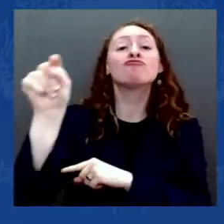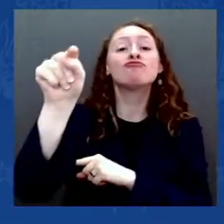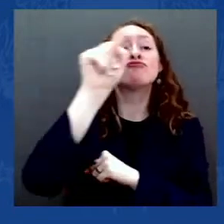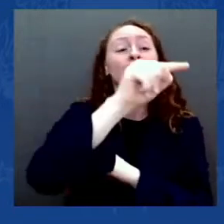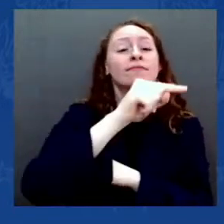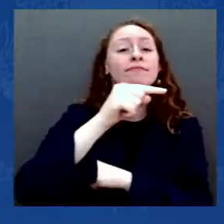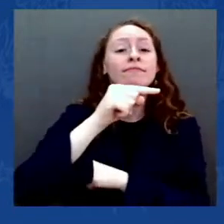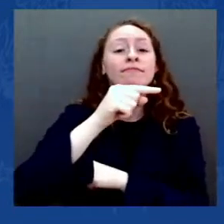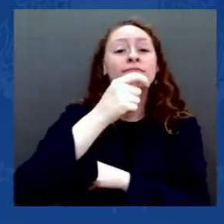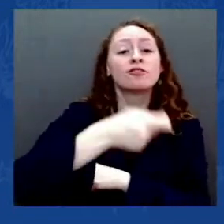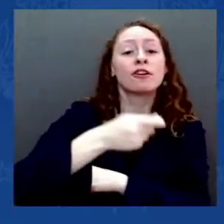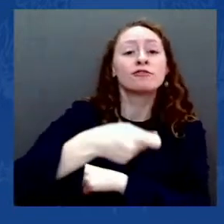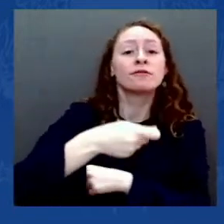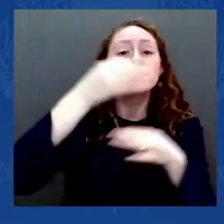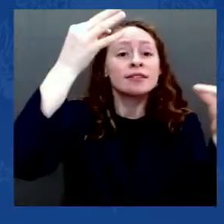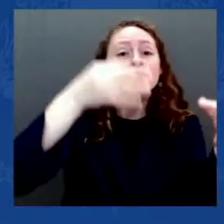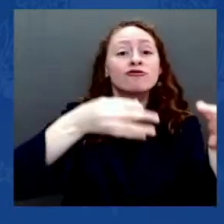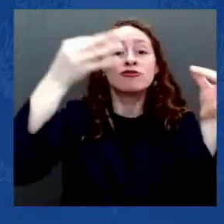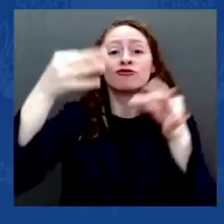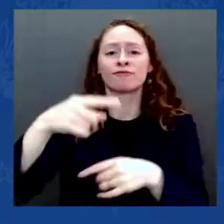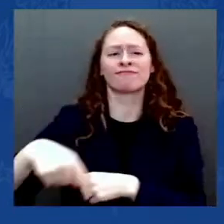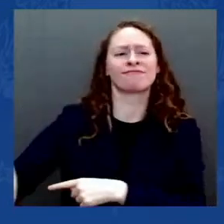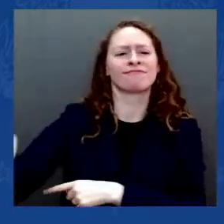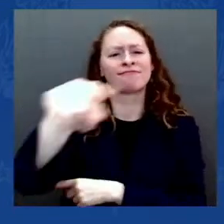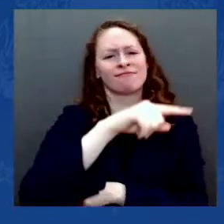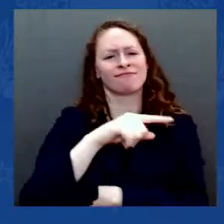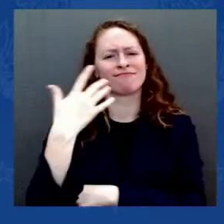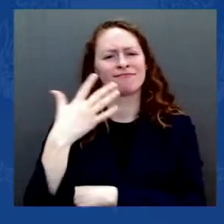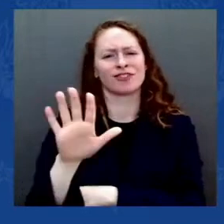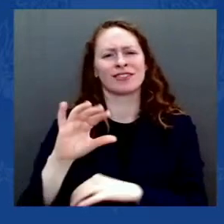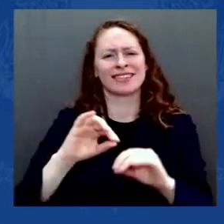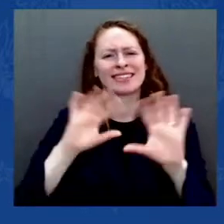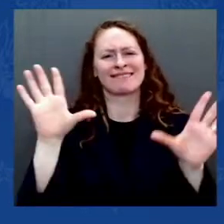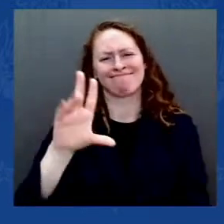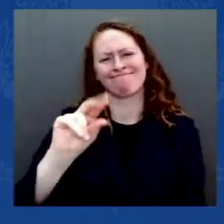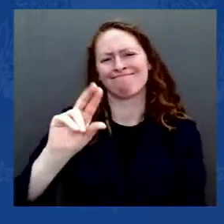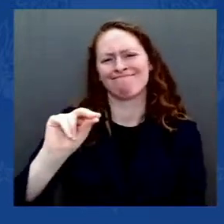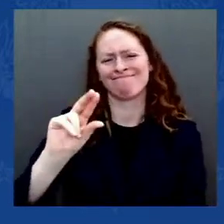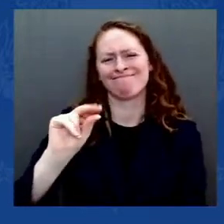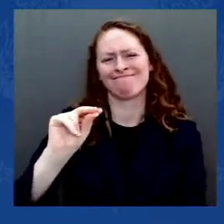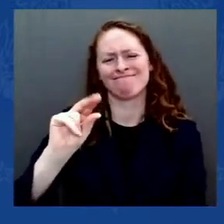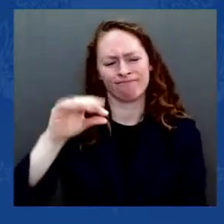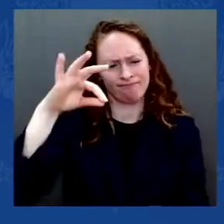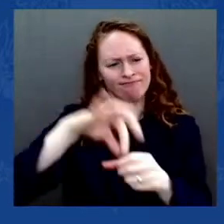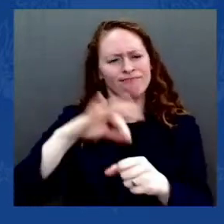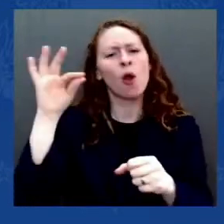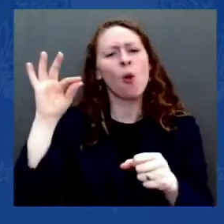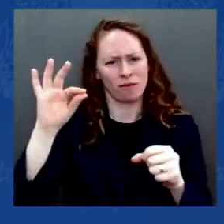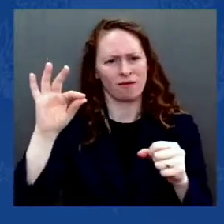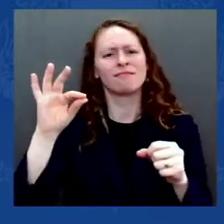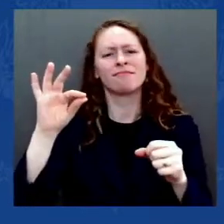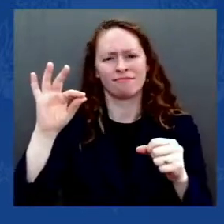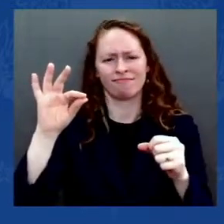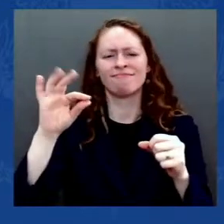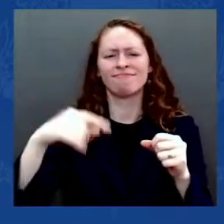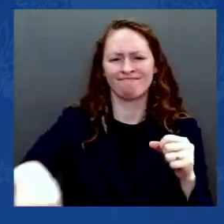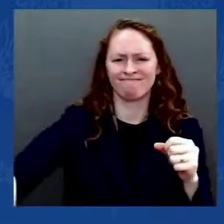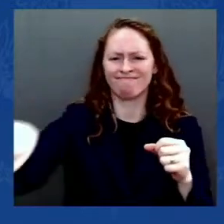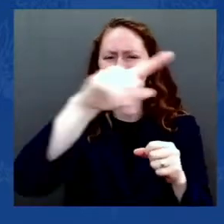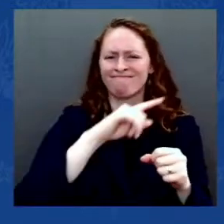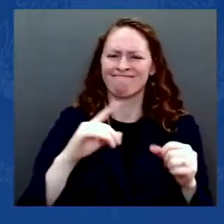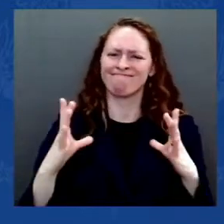often rejected by Republican-appointed judges including judges appointed by the former president himself